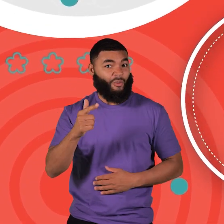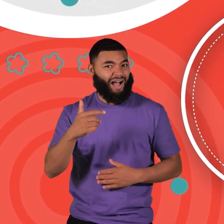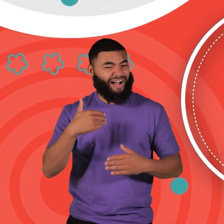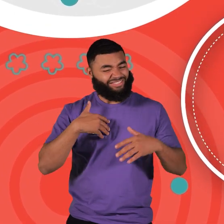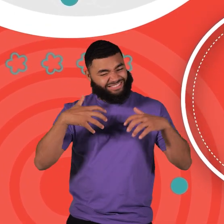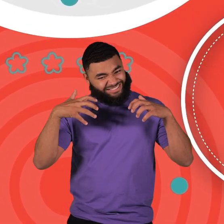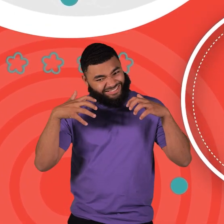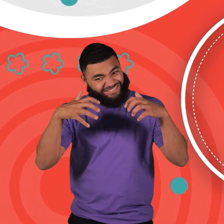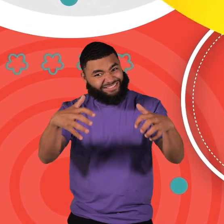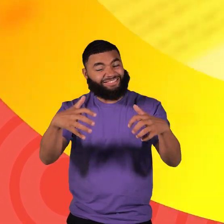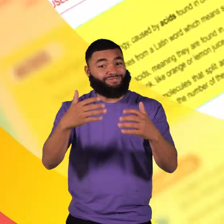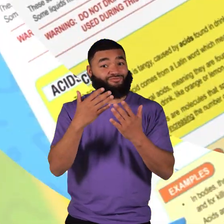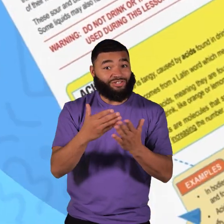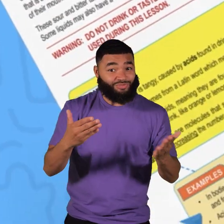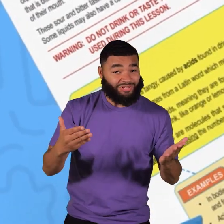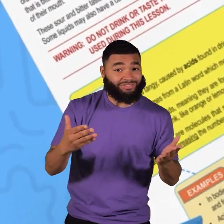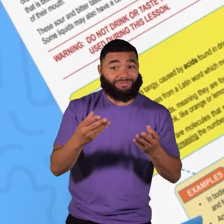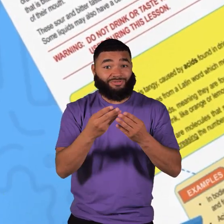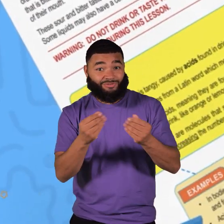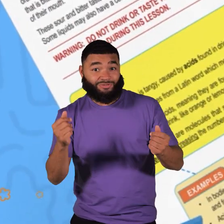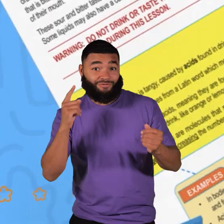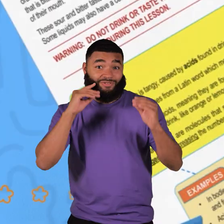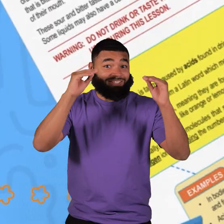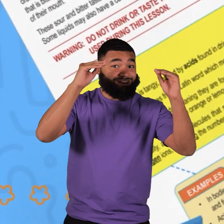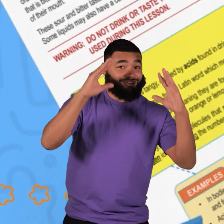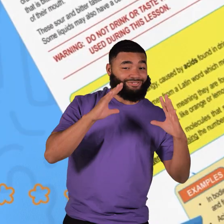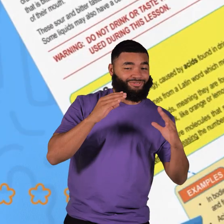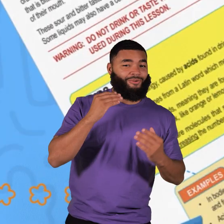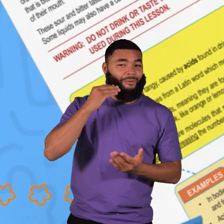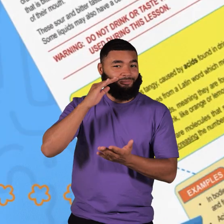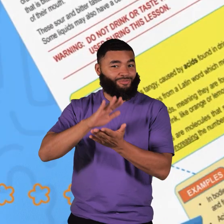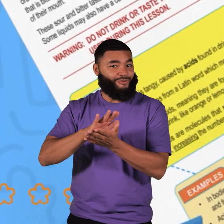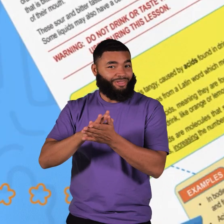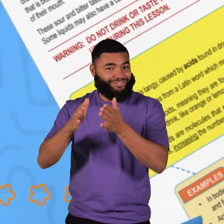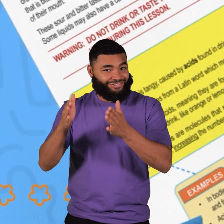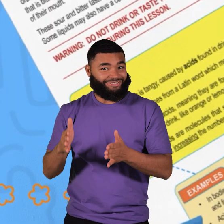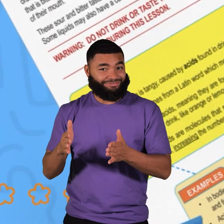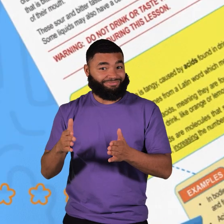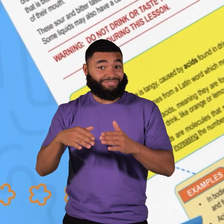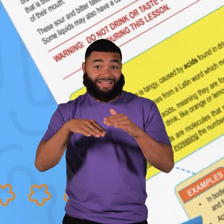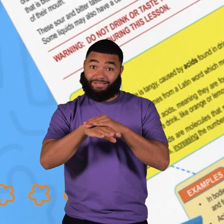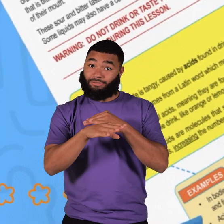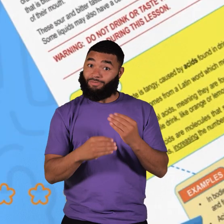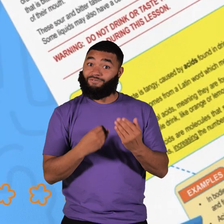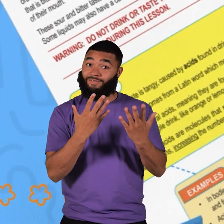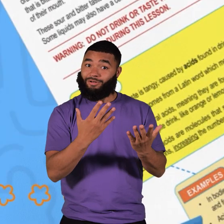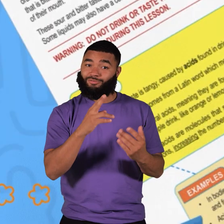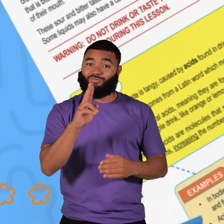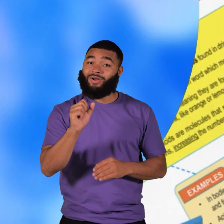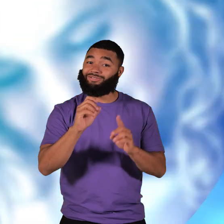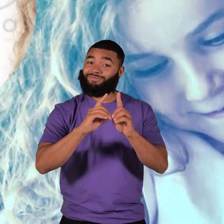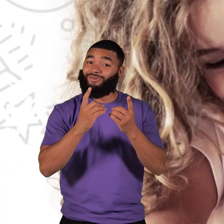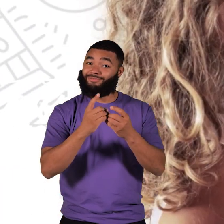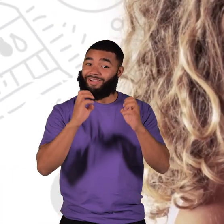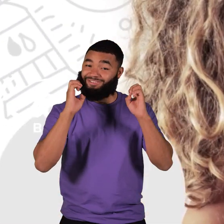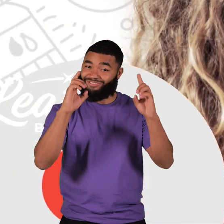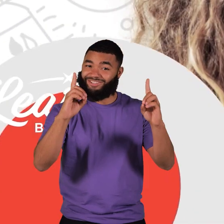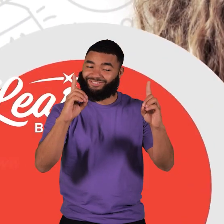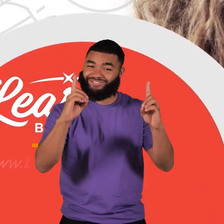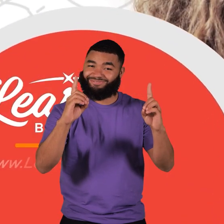thousands of free resources and turnkey solutions for teachers and homeschoolers. Well